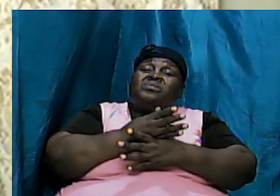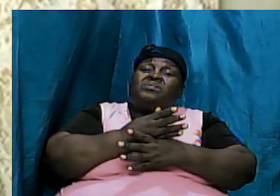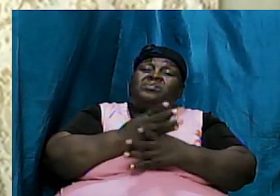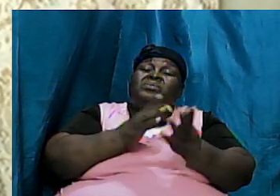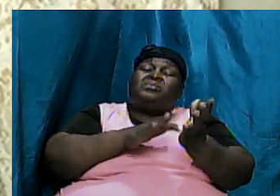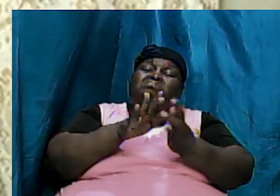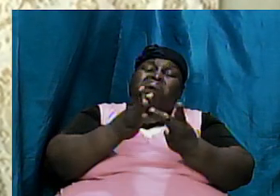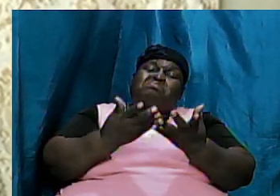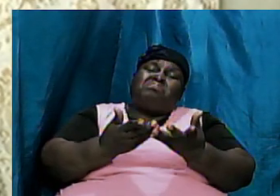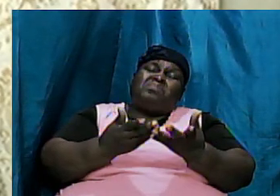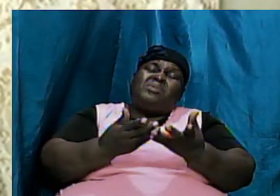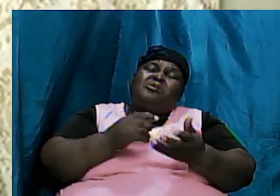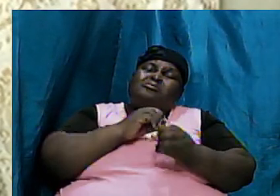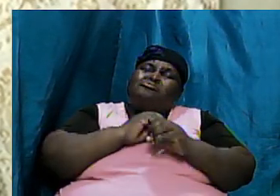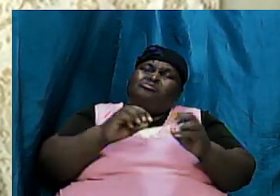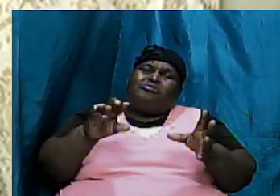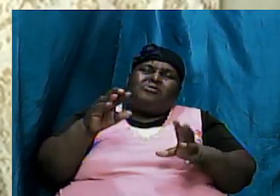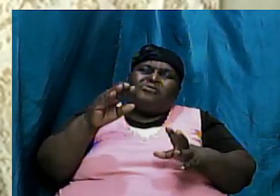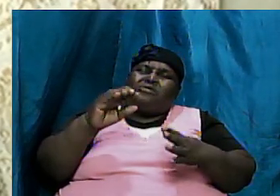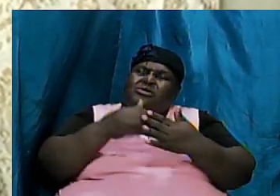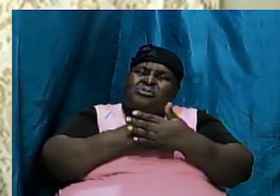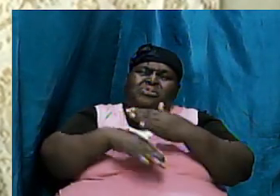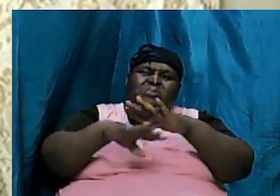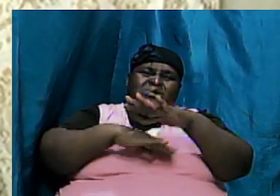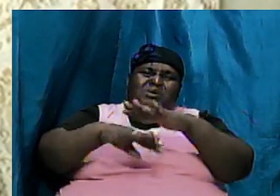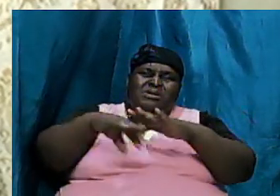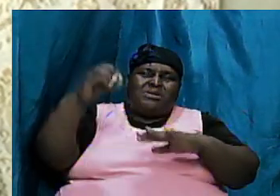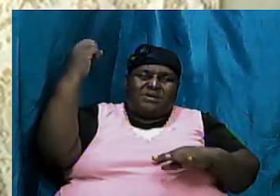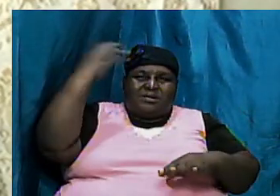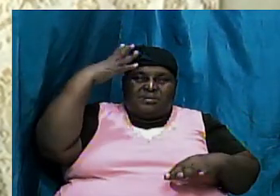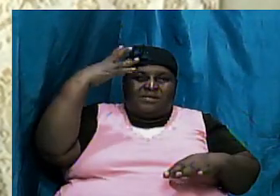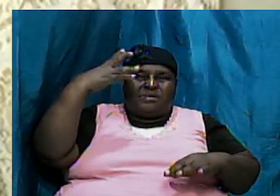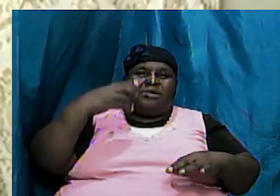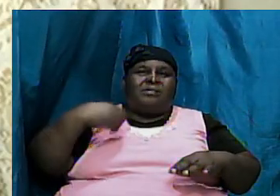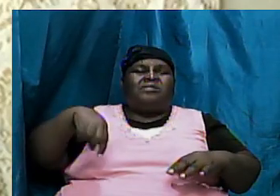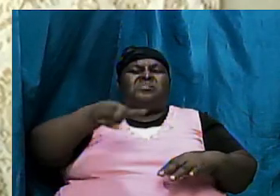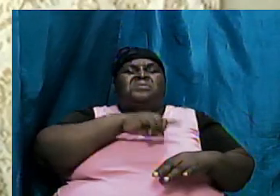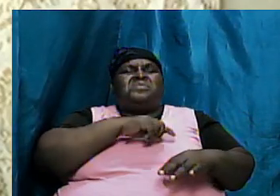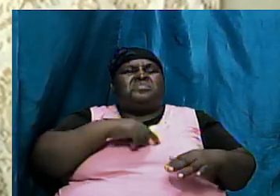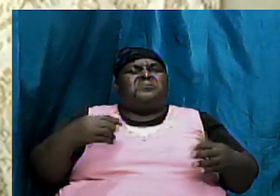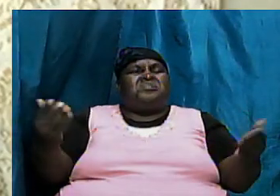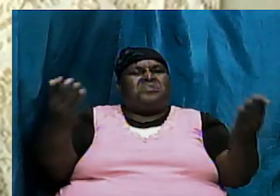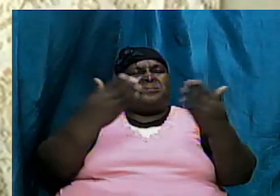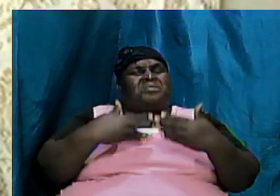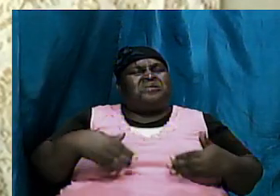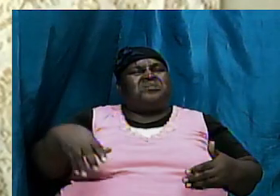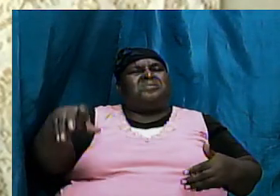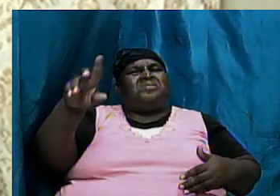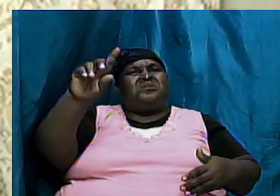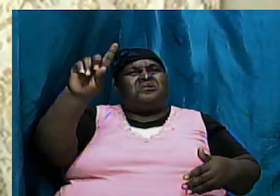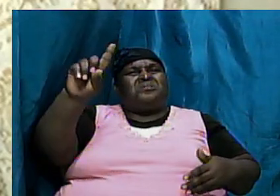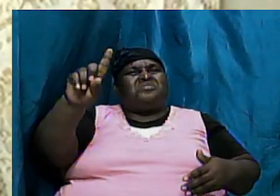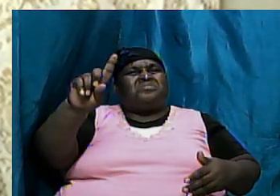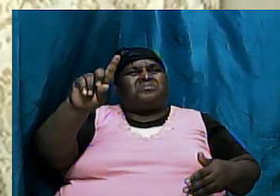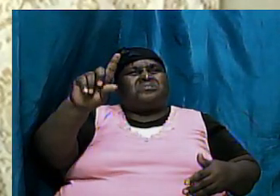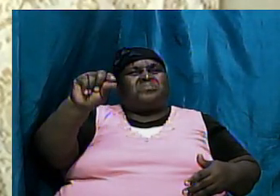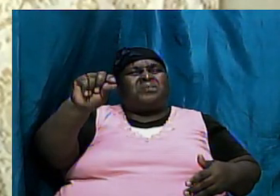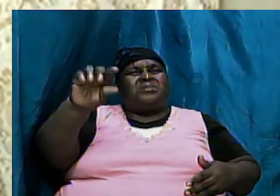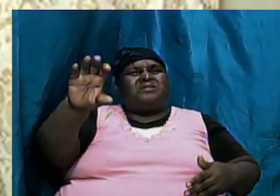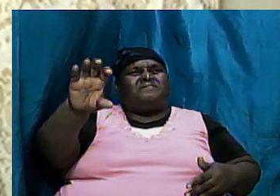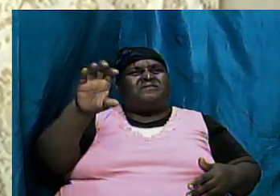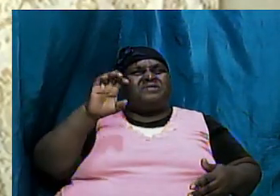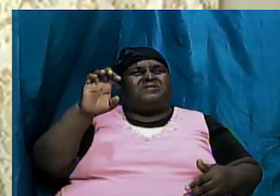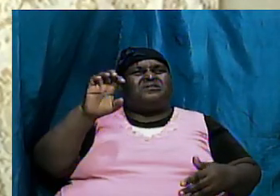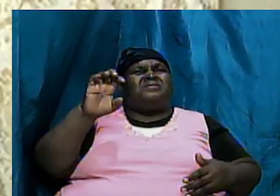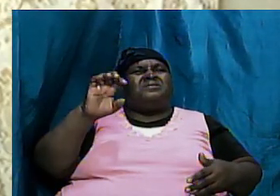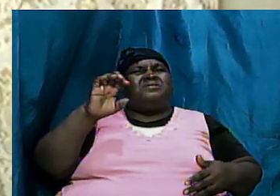know there's really nothing new under the sun so we are here in today's 21st century and when we look at the decadence of the